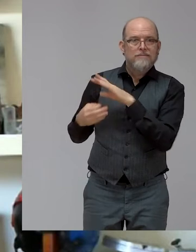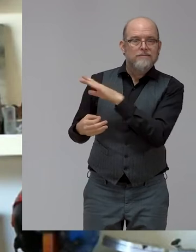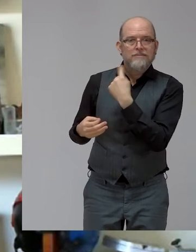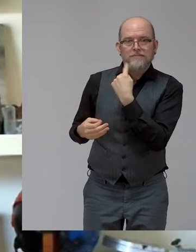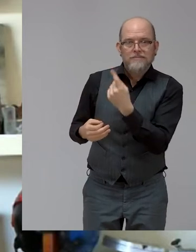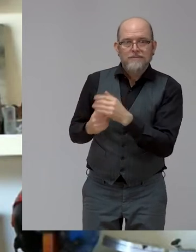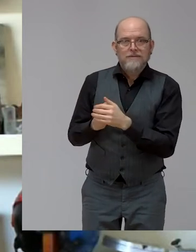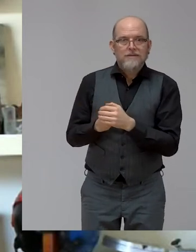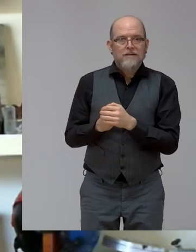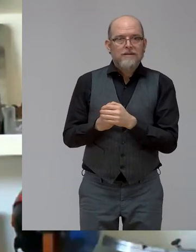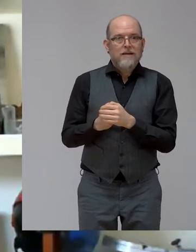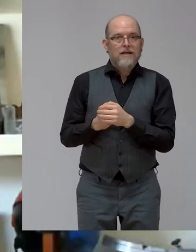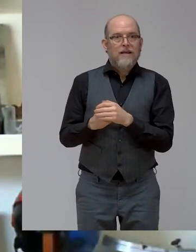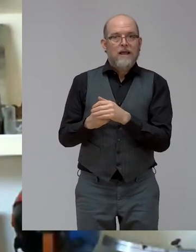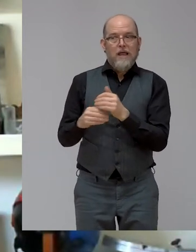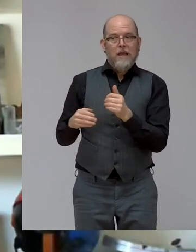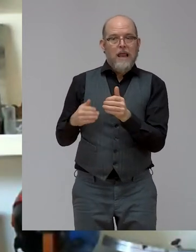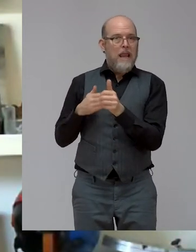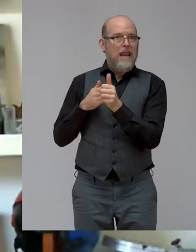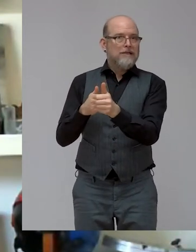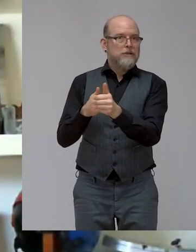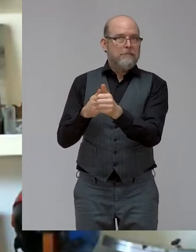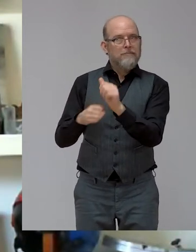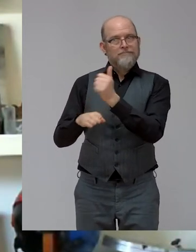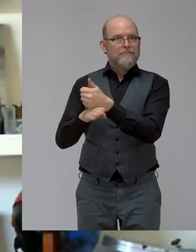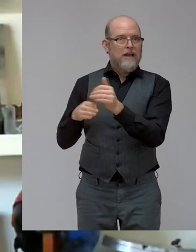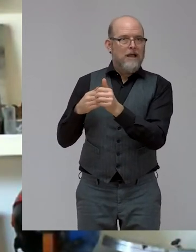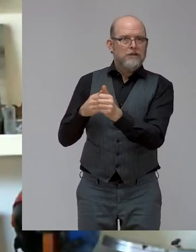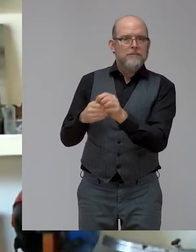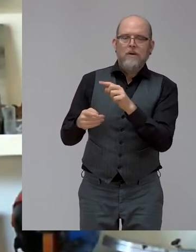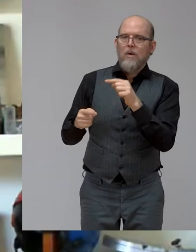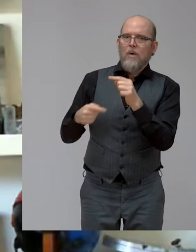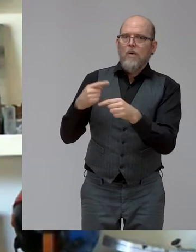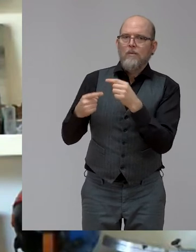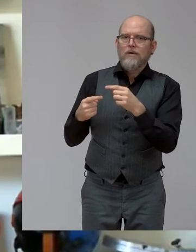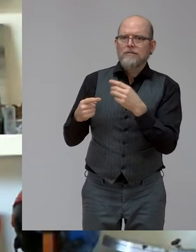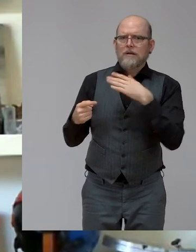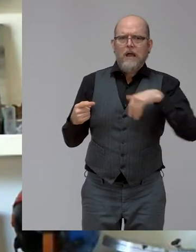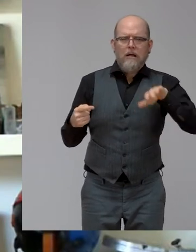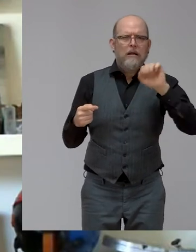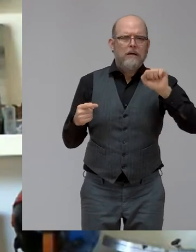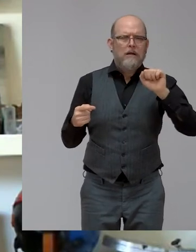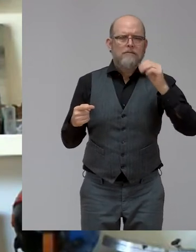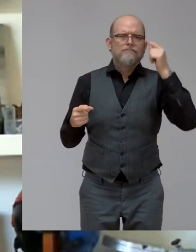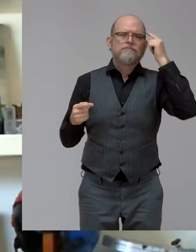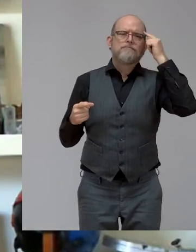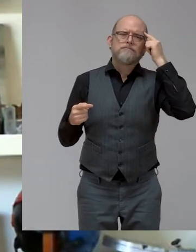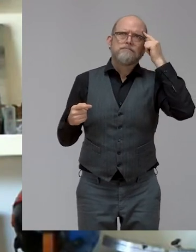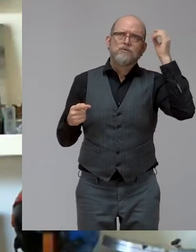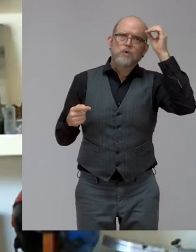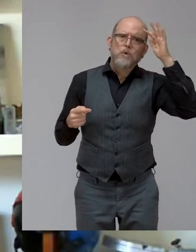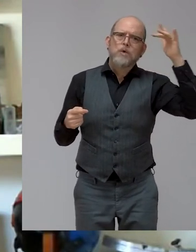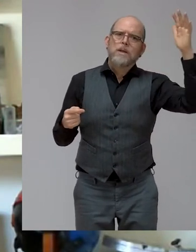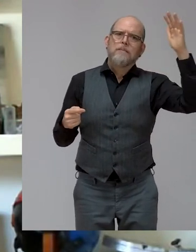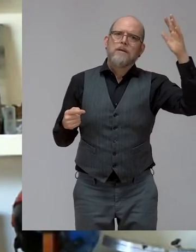You know, everyone can dream, and we believe that every dream can be fulfilled. But over here, this panel, we are